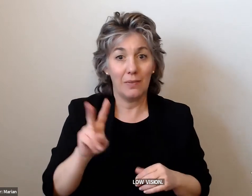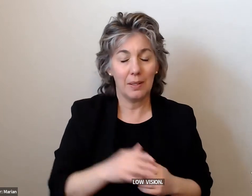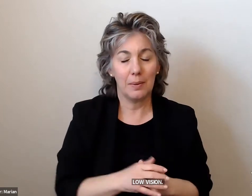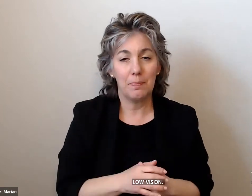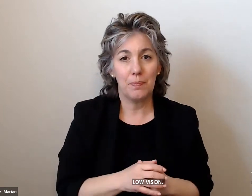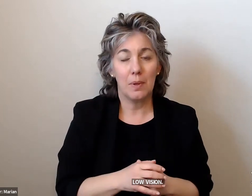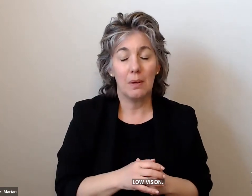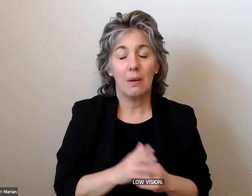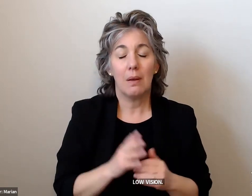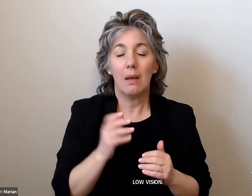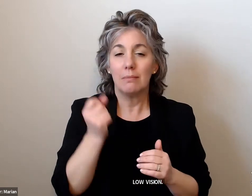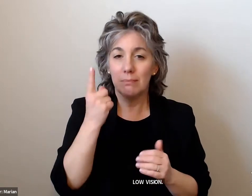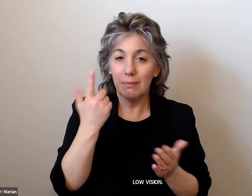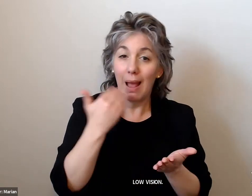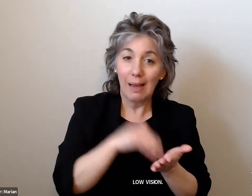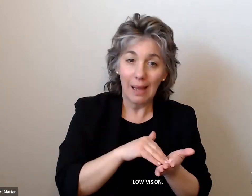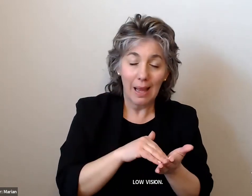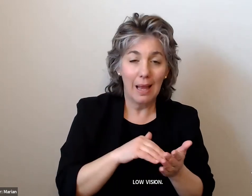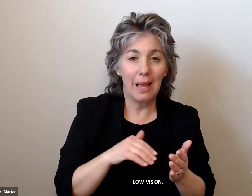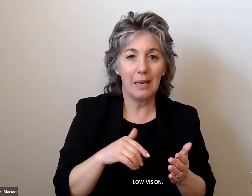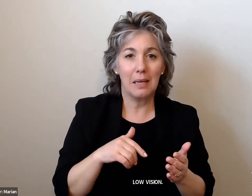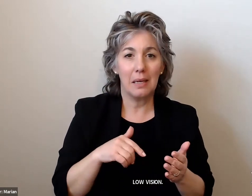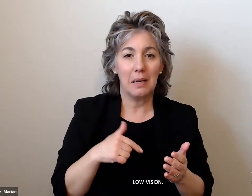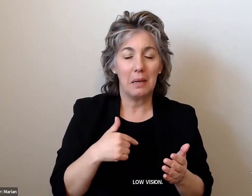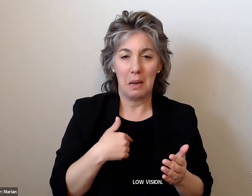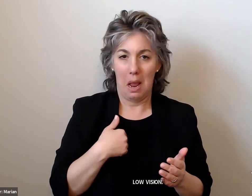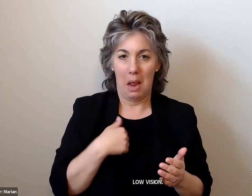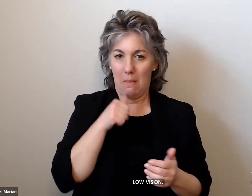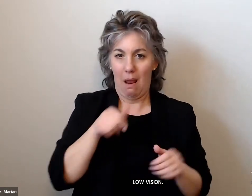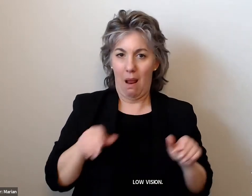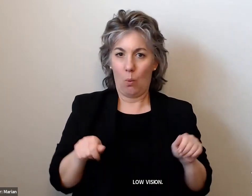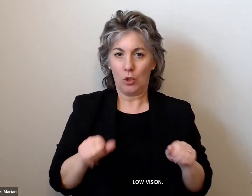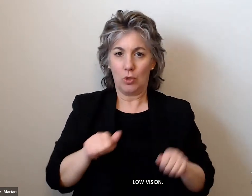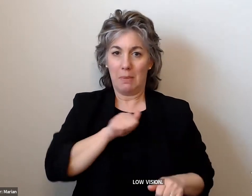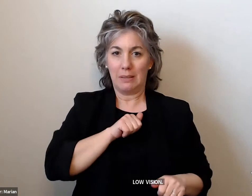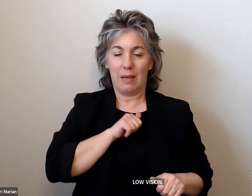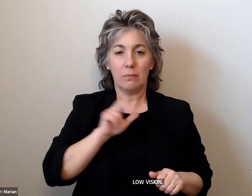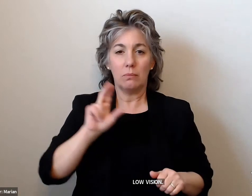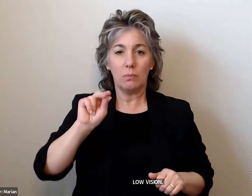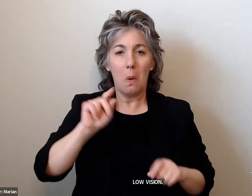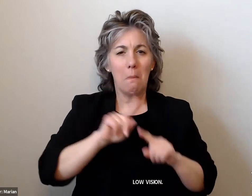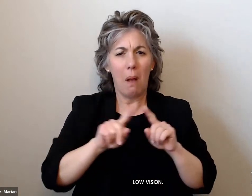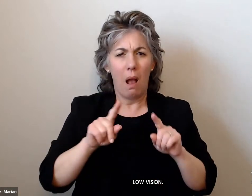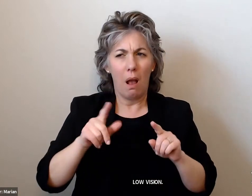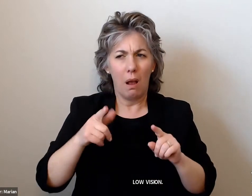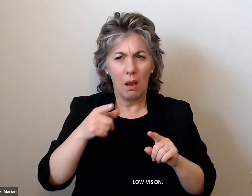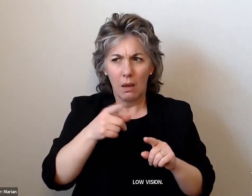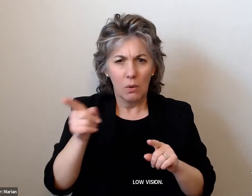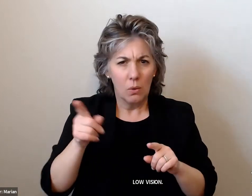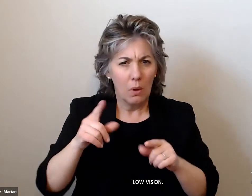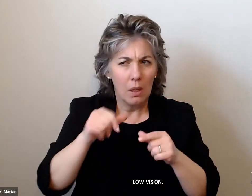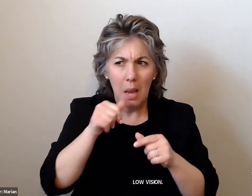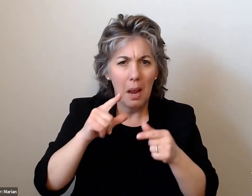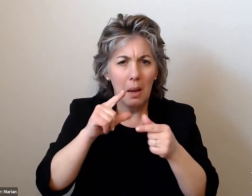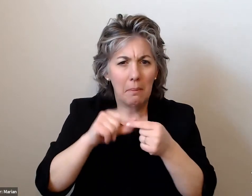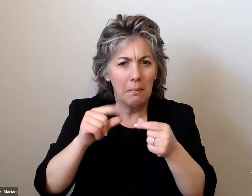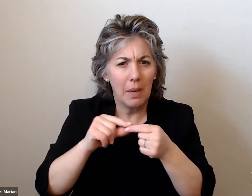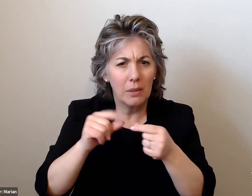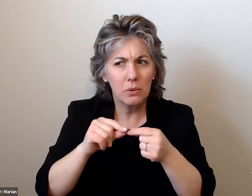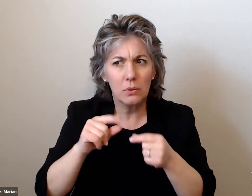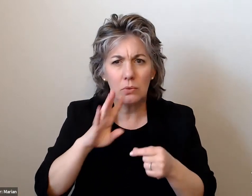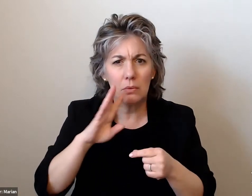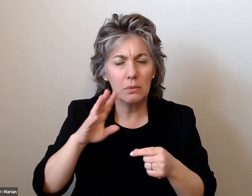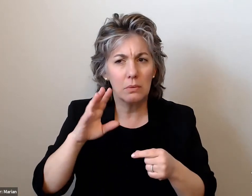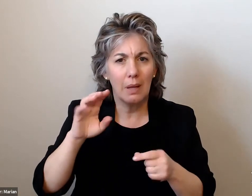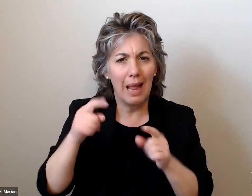I don't require to be in a wheelchair, I have not heard electric wheelchair users be